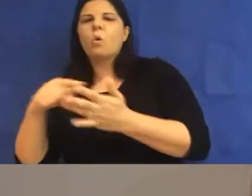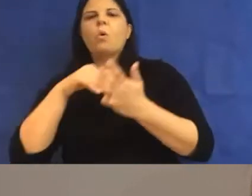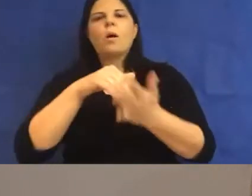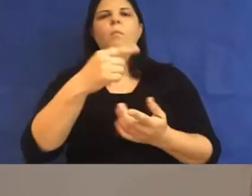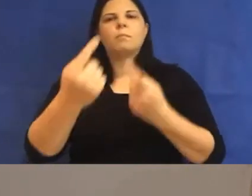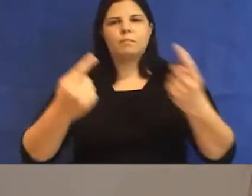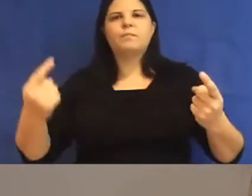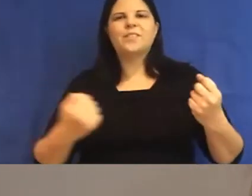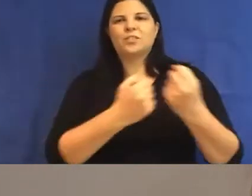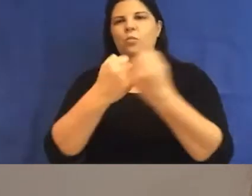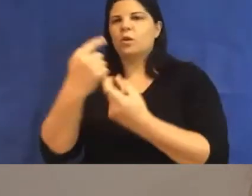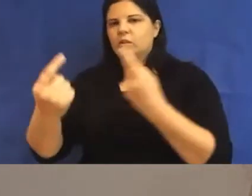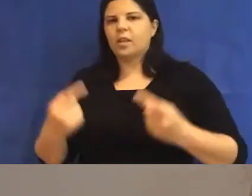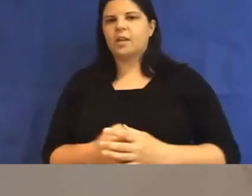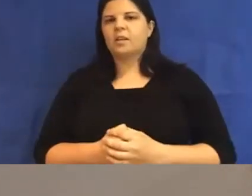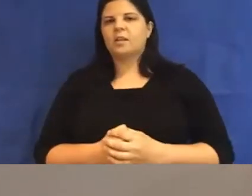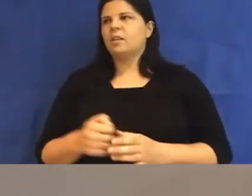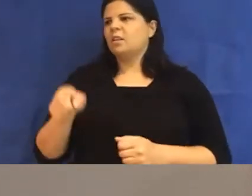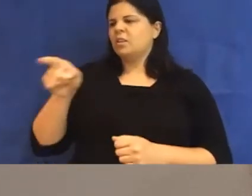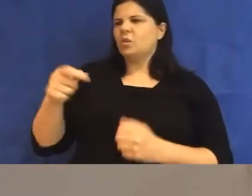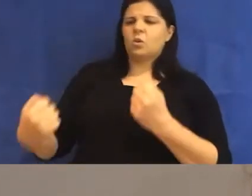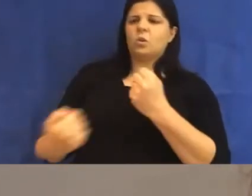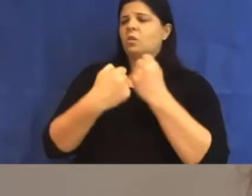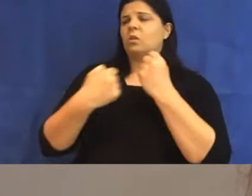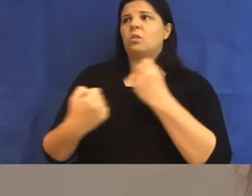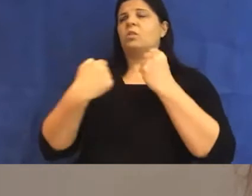You've done so much for me already that I can never pay it back.